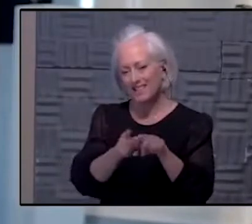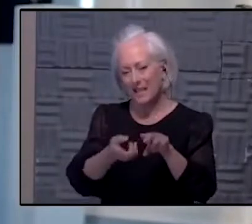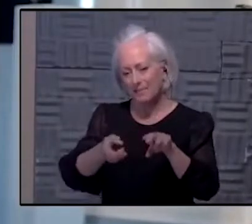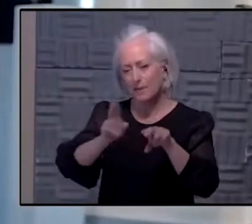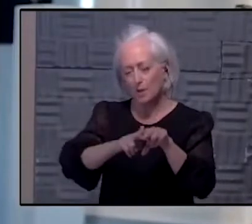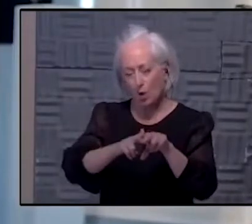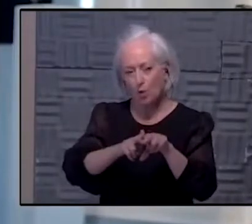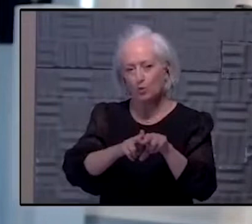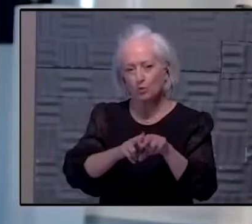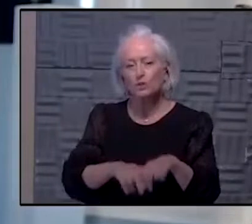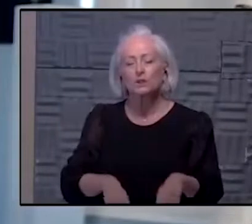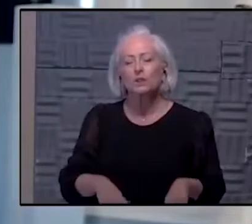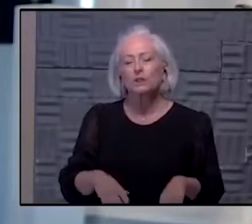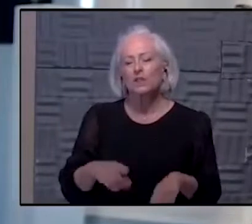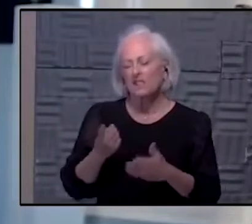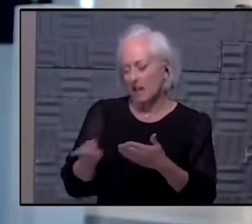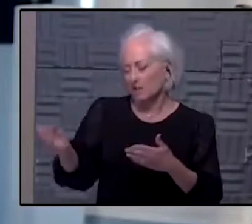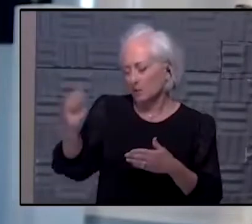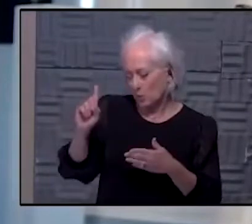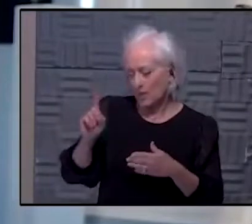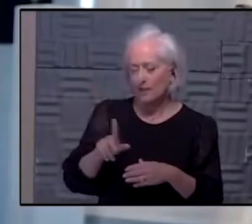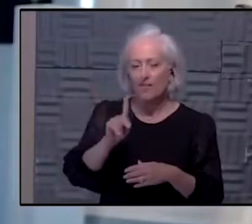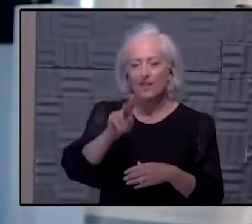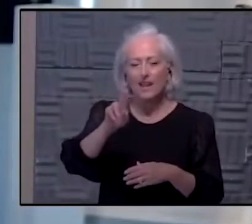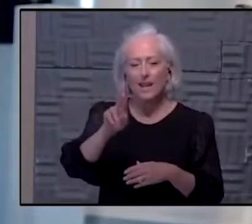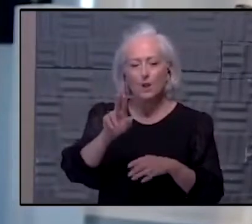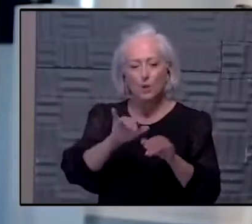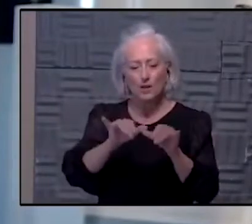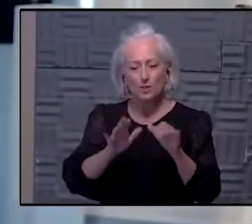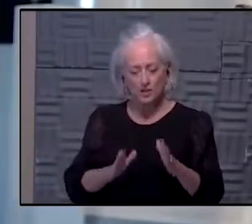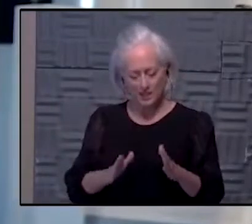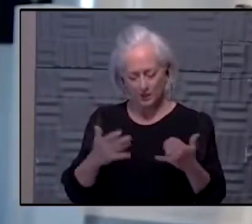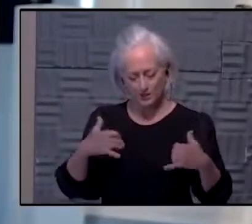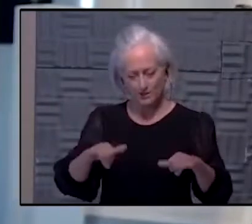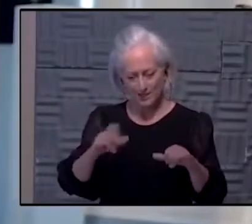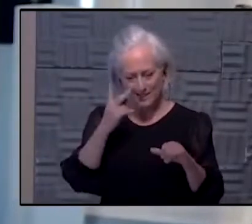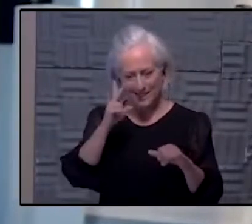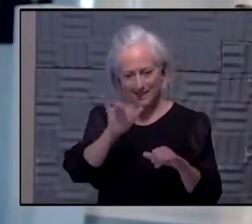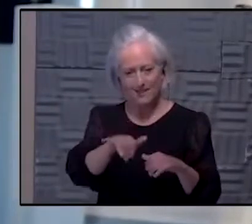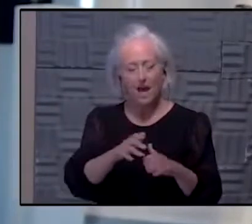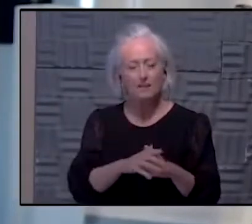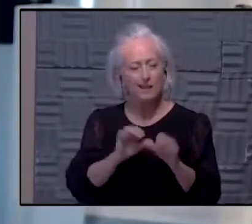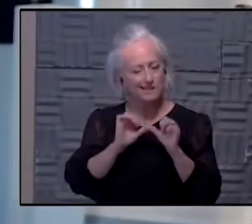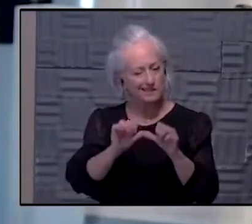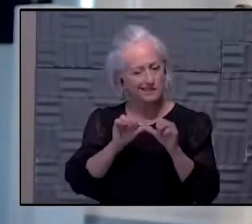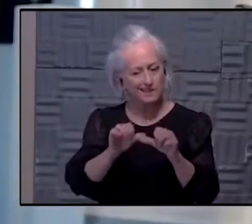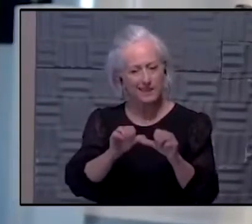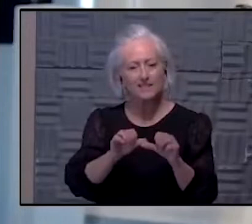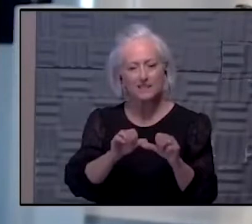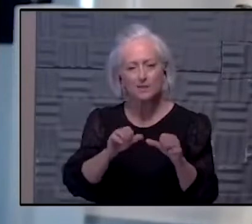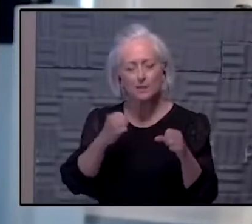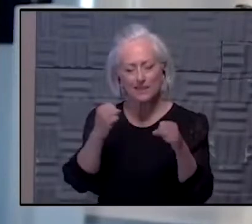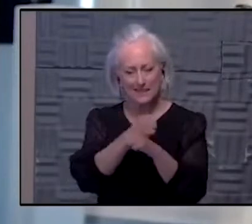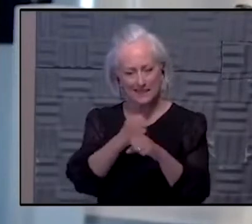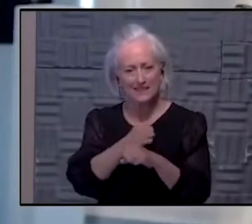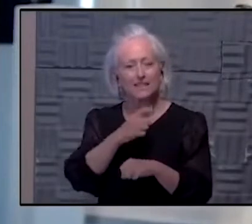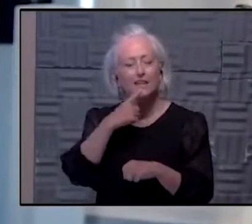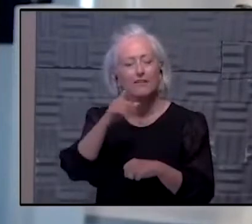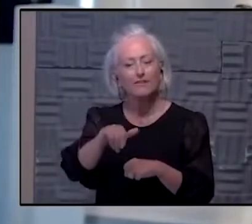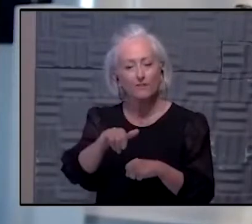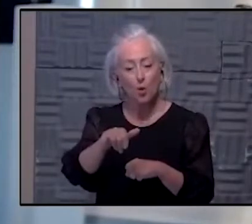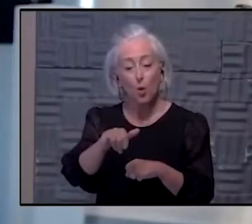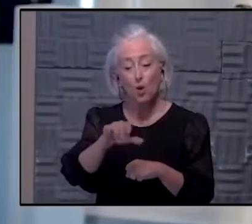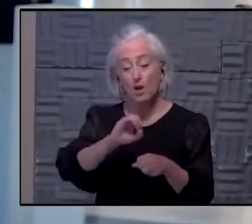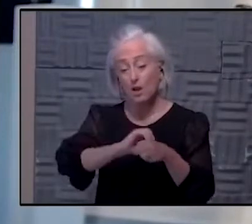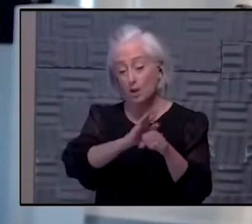on this topic just last week. And it's still been very consistent, not only for the total disease burden, but also for the